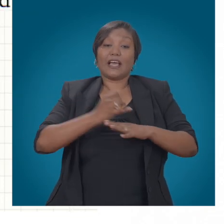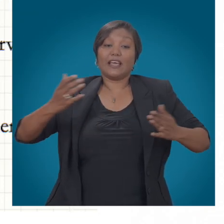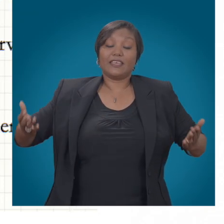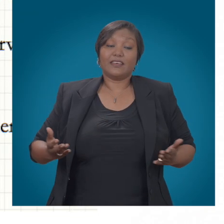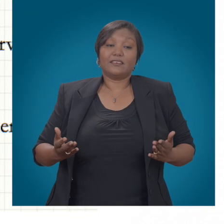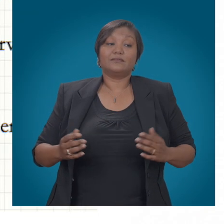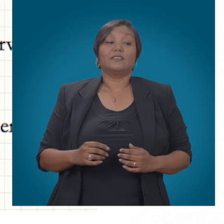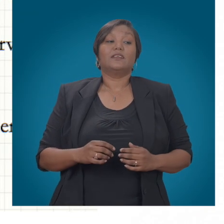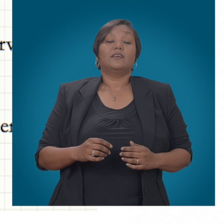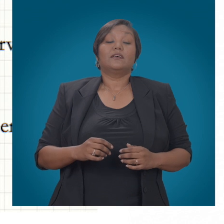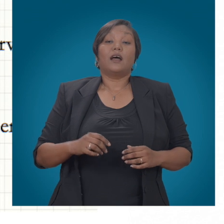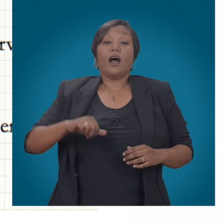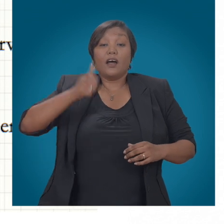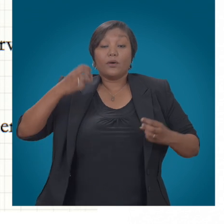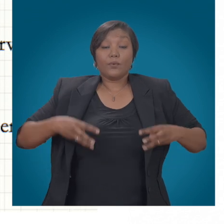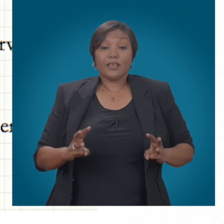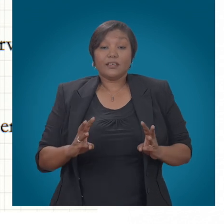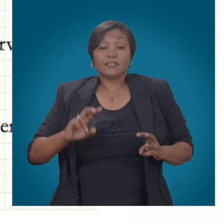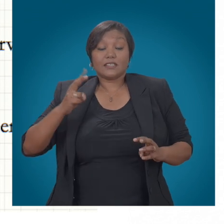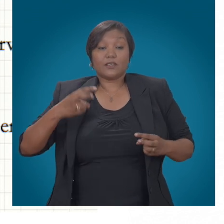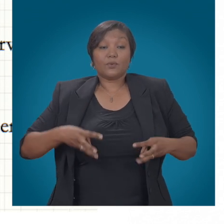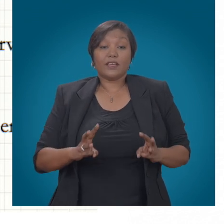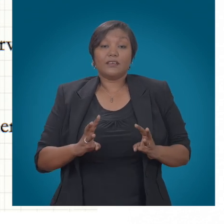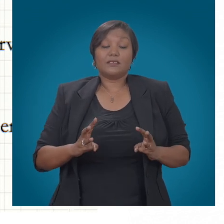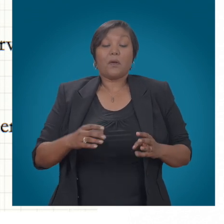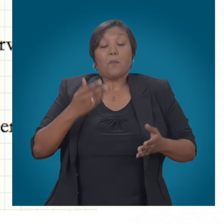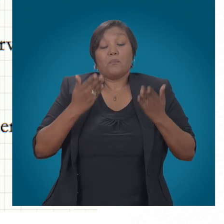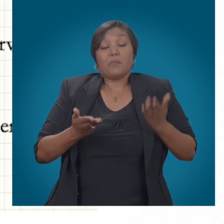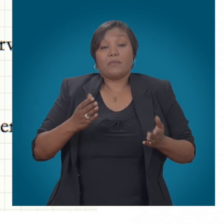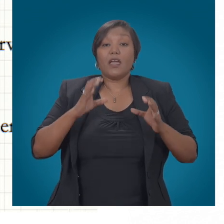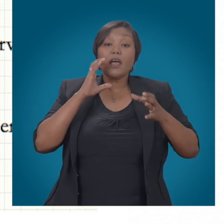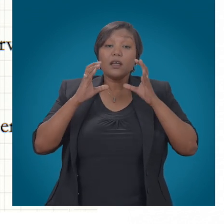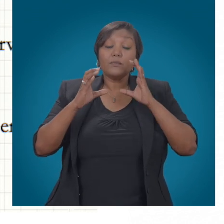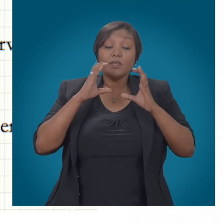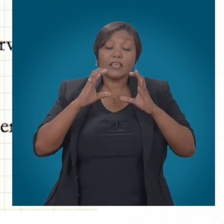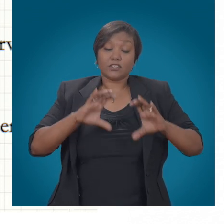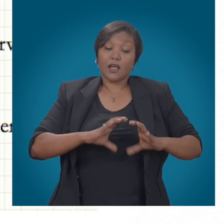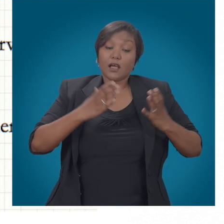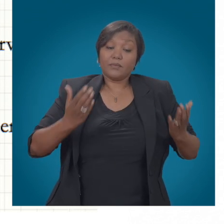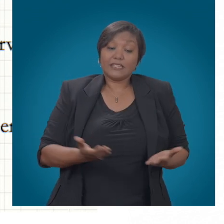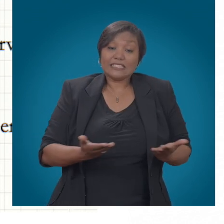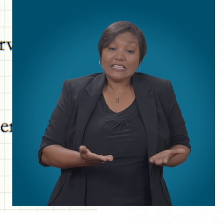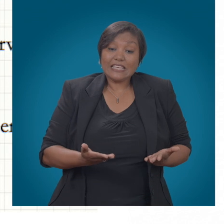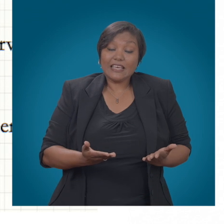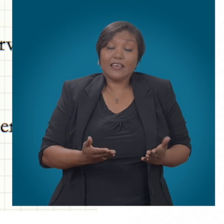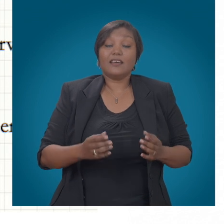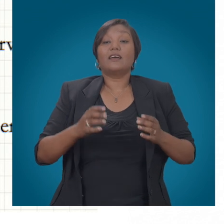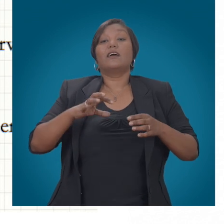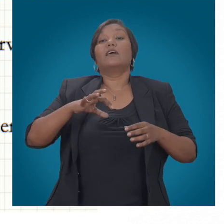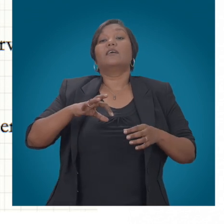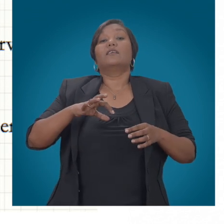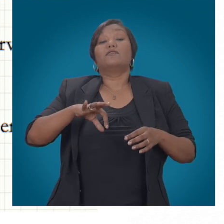Another possible approach is a collaborative approach and that involves your local service providers